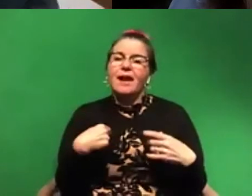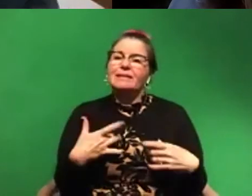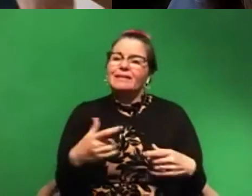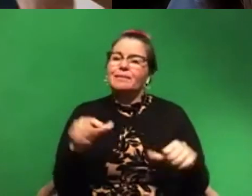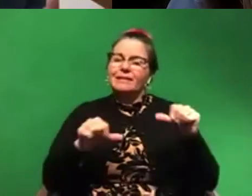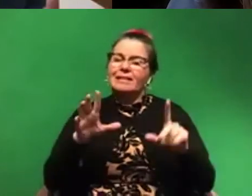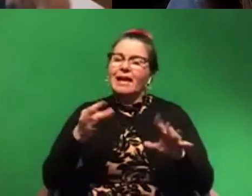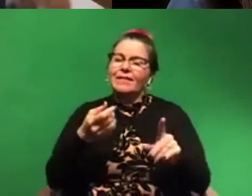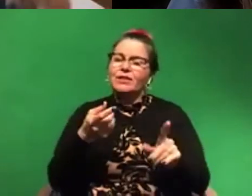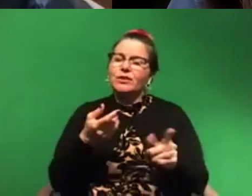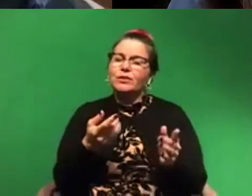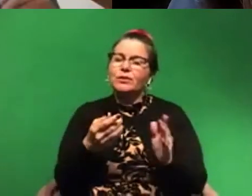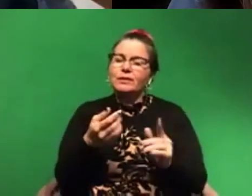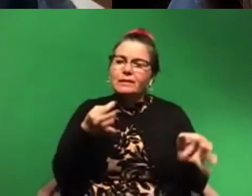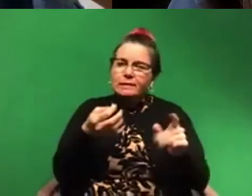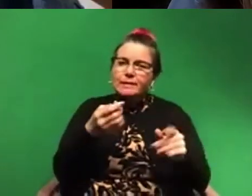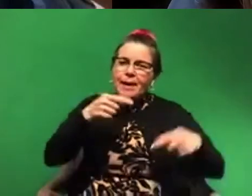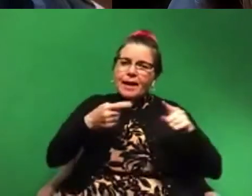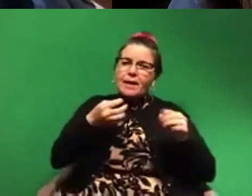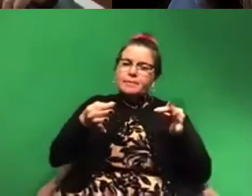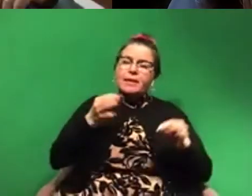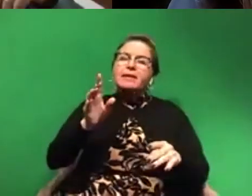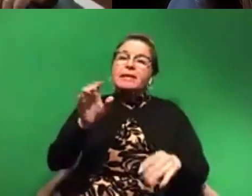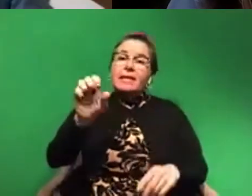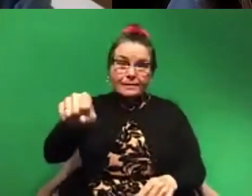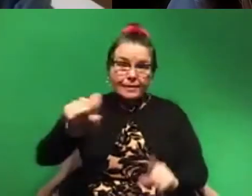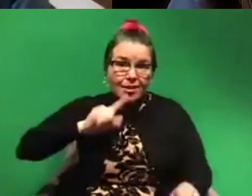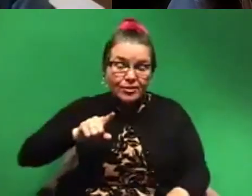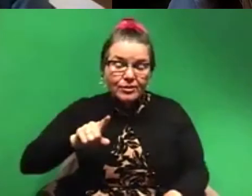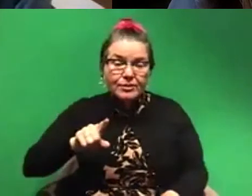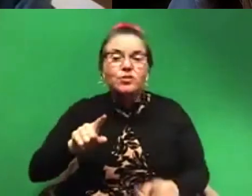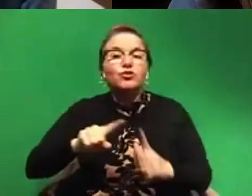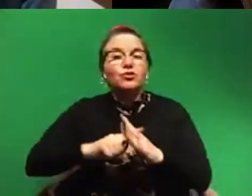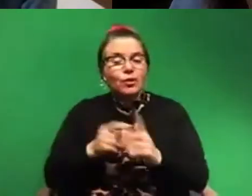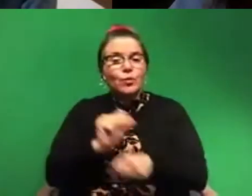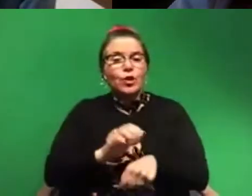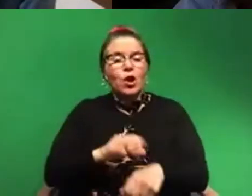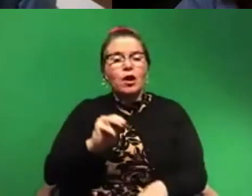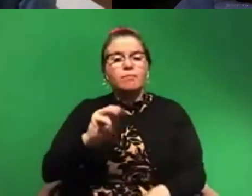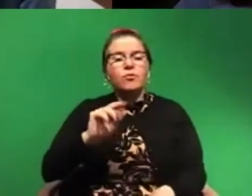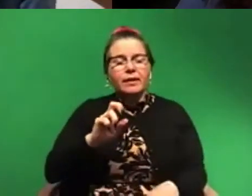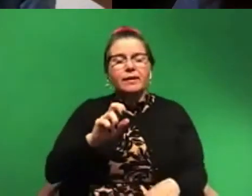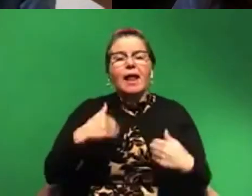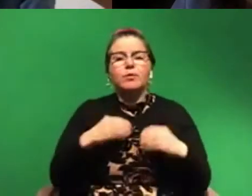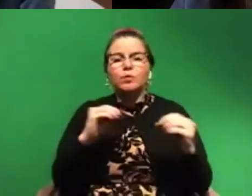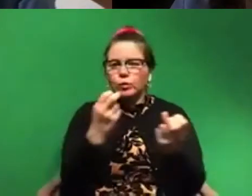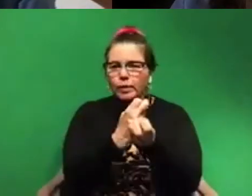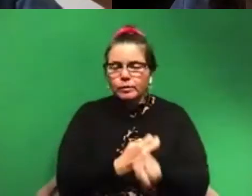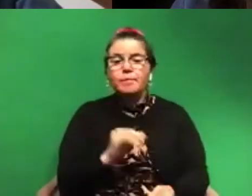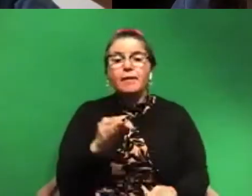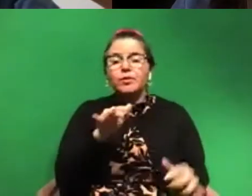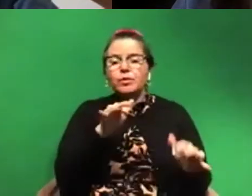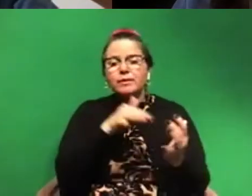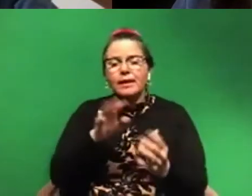Let me cut to the chase. Yes. We started by working on marine invertebrates. Um, but if you're studying biodiversity, it's